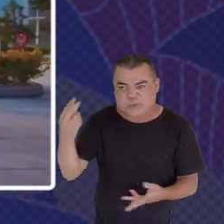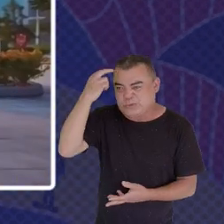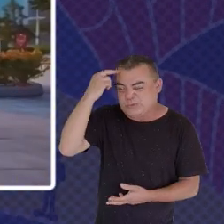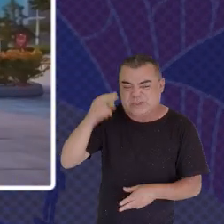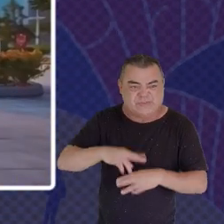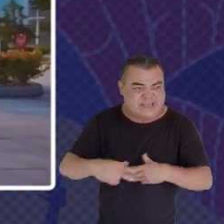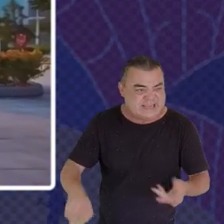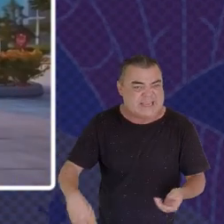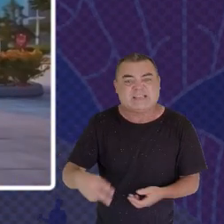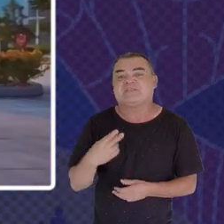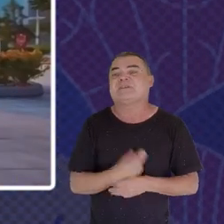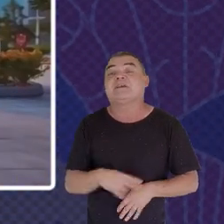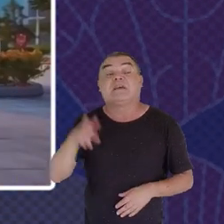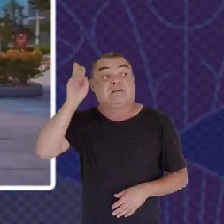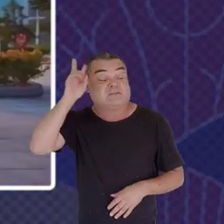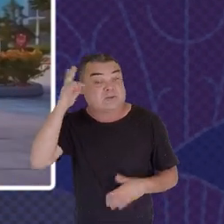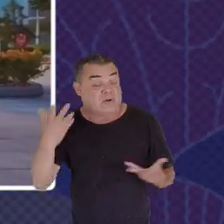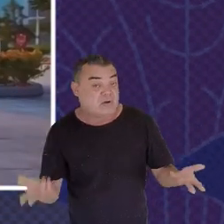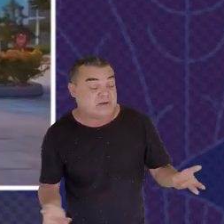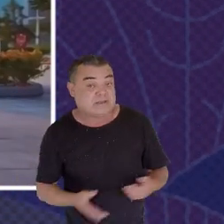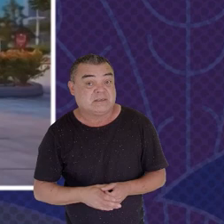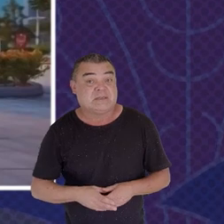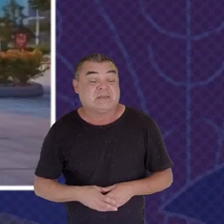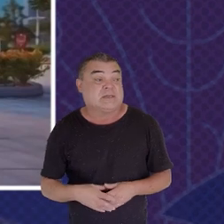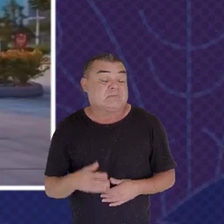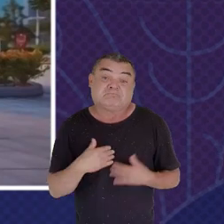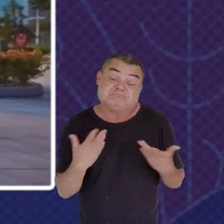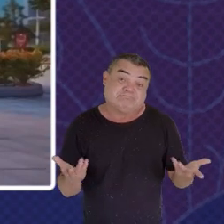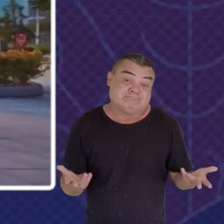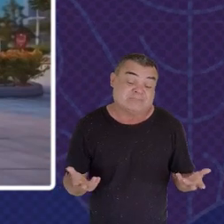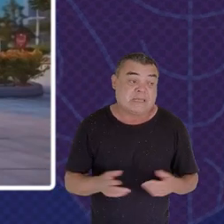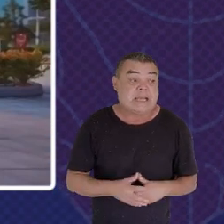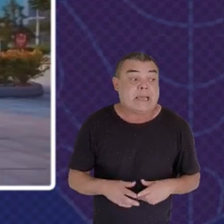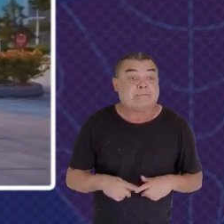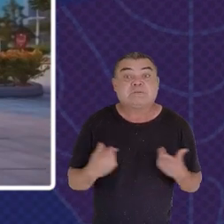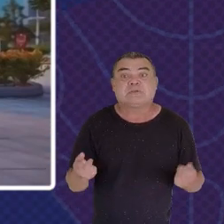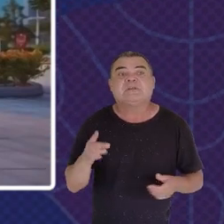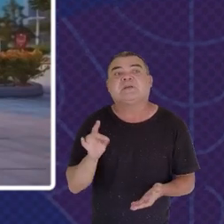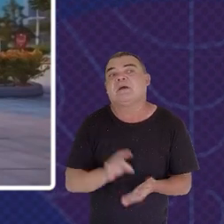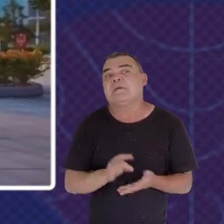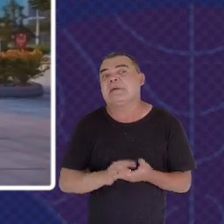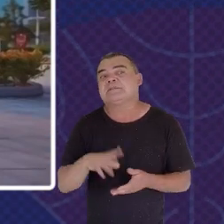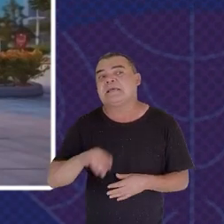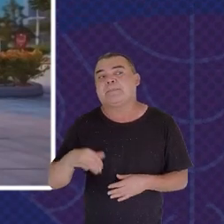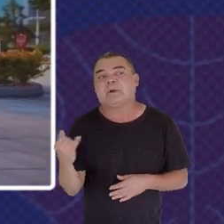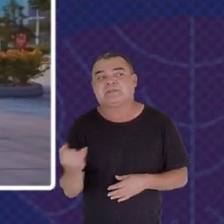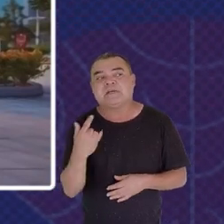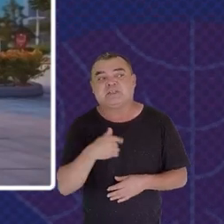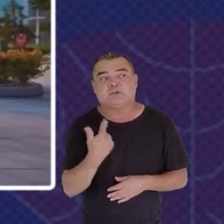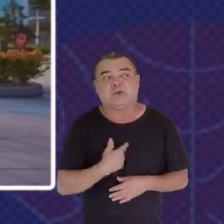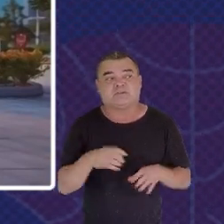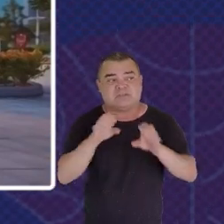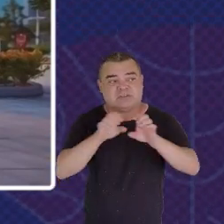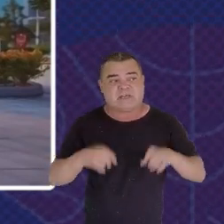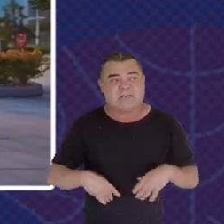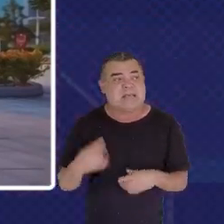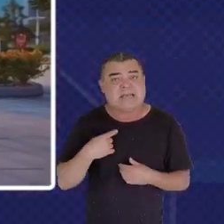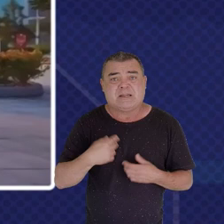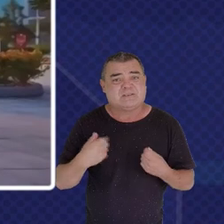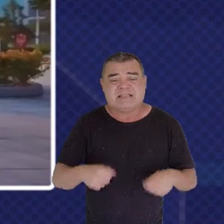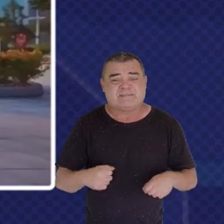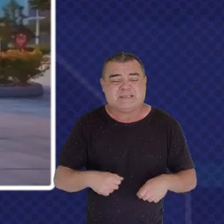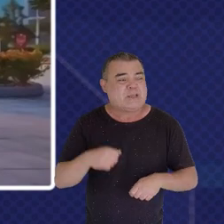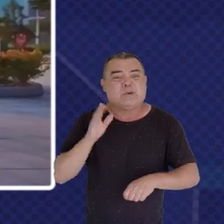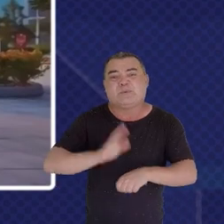That we are all part of But what's really important I think Is not that our systems All become the same But that our systems Can